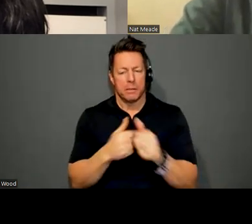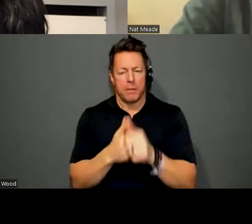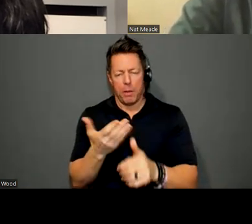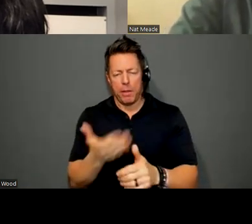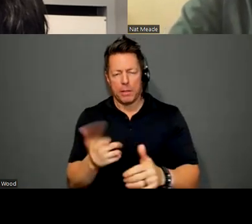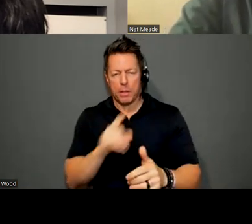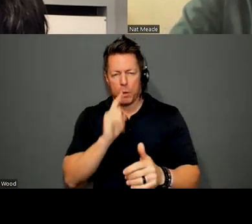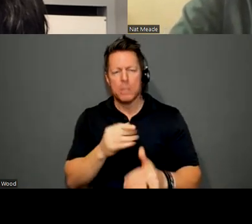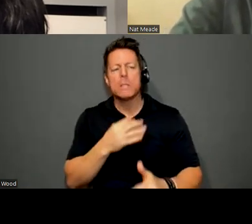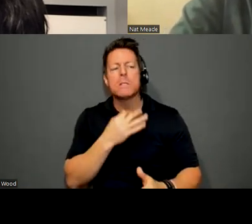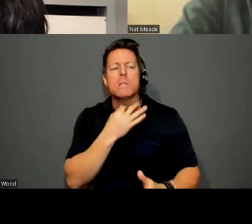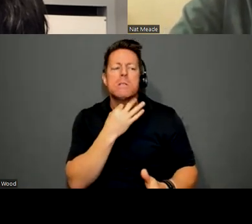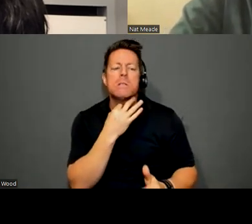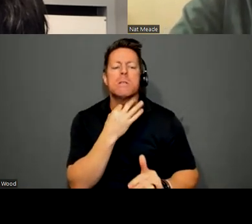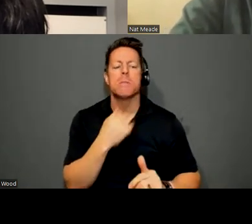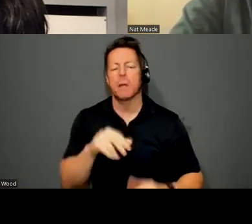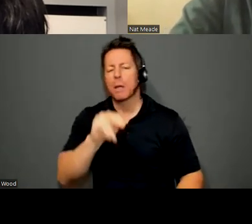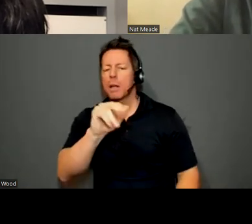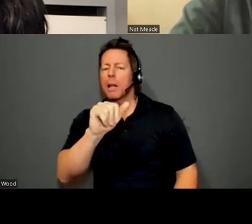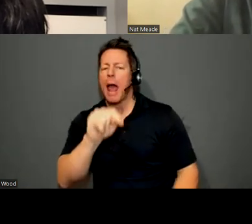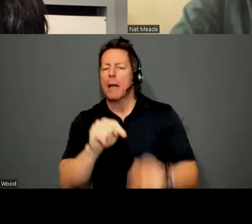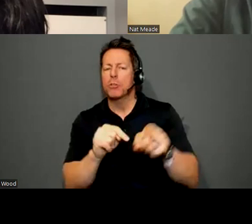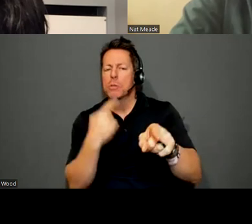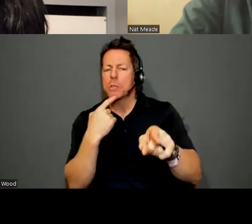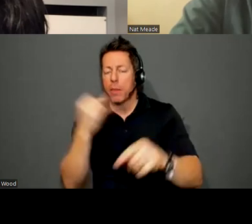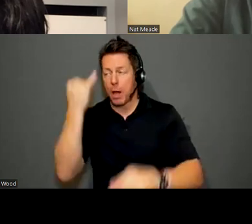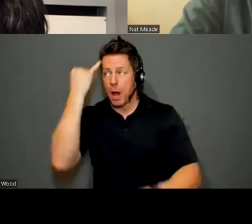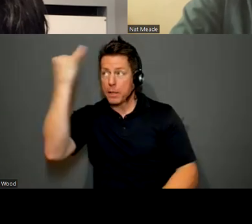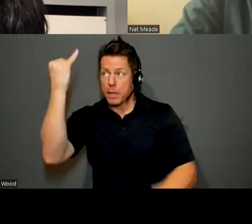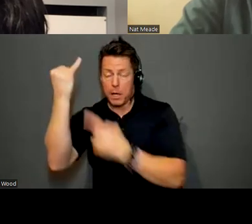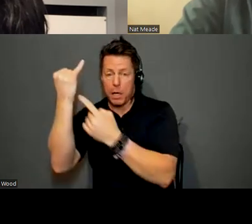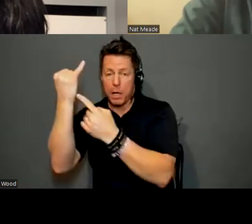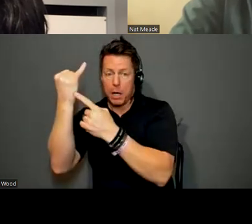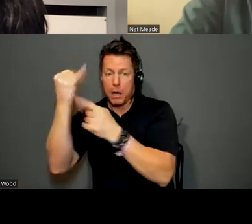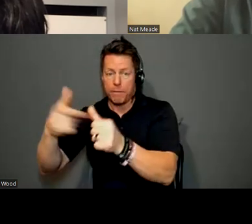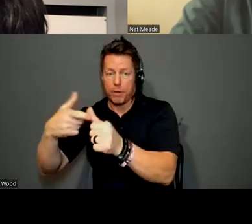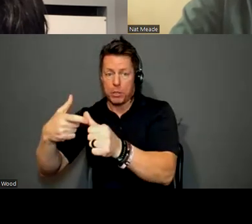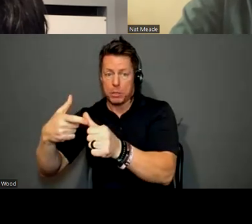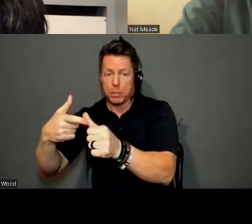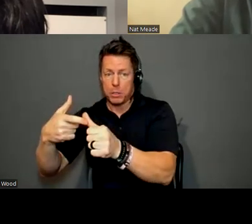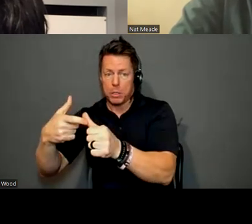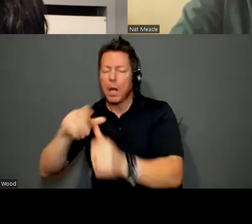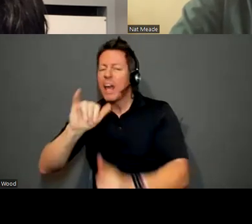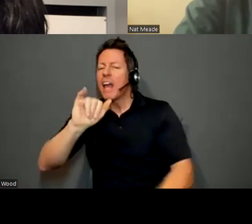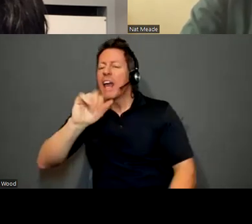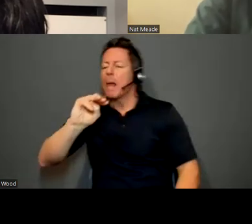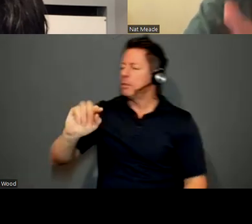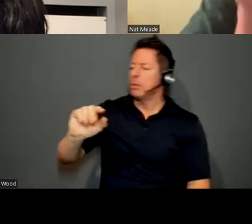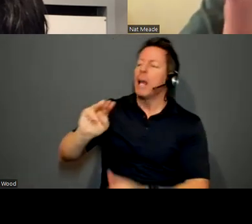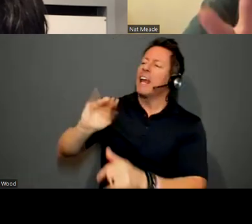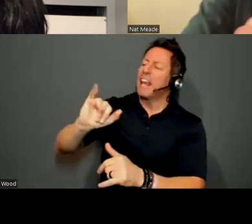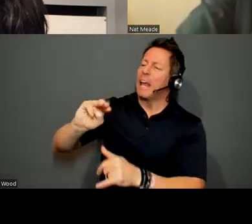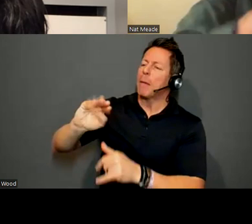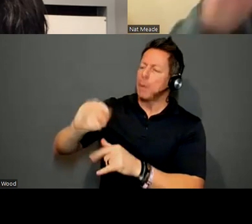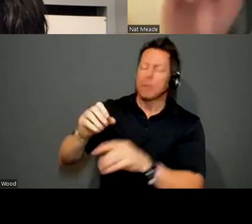curiosity, which is, Nat, you said the idea comes first. And I tried to... Image, the image comes first. Oh, yes.